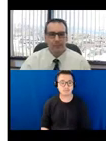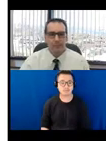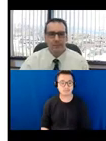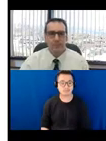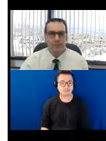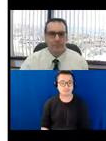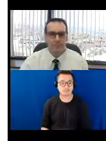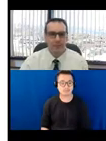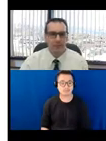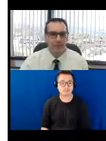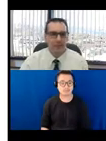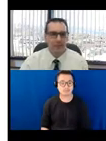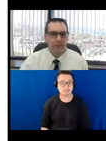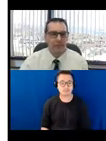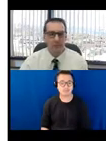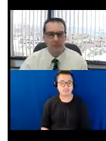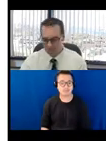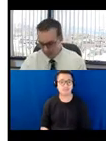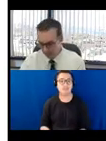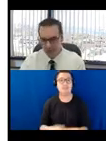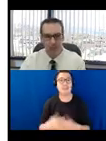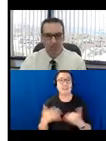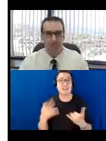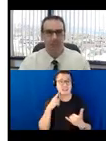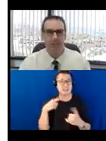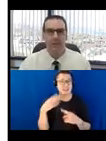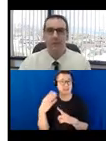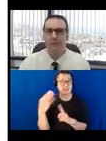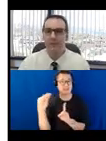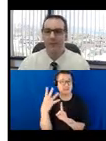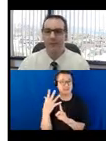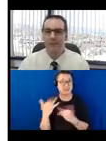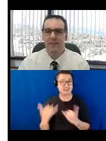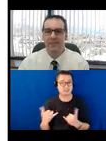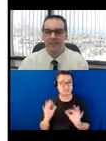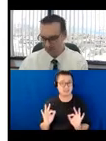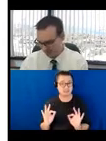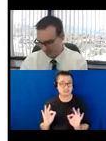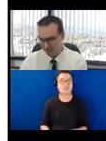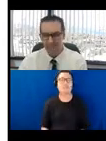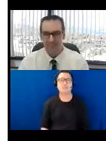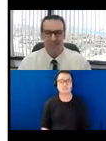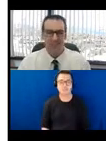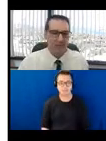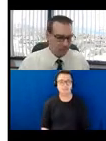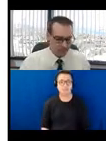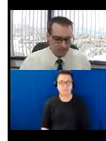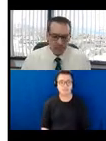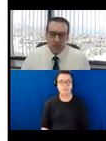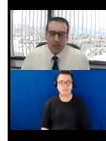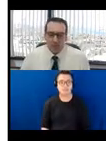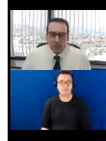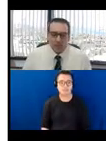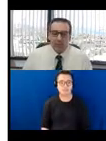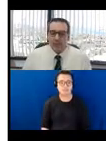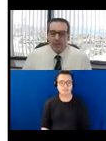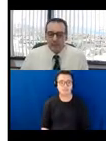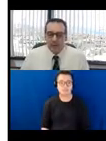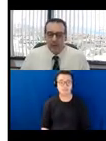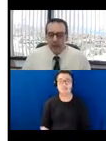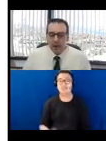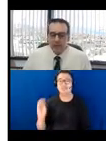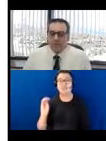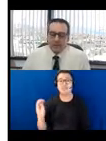Let me just put my spot oh I think I'm spotlighted back perfect so let's get back to the train. So MOD